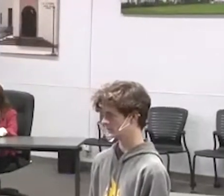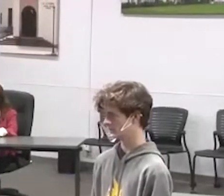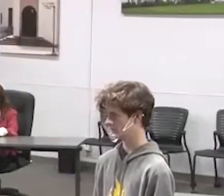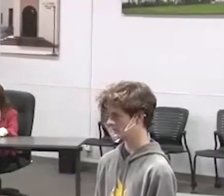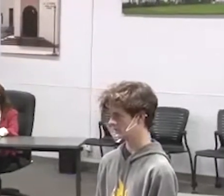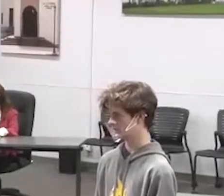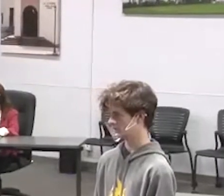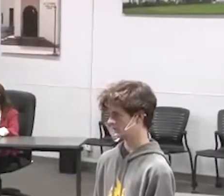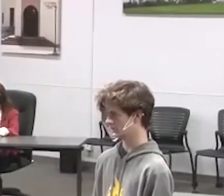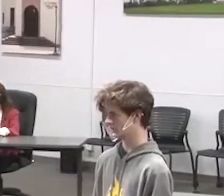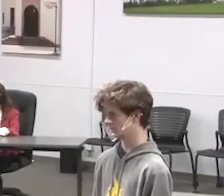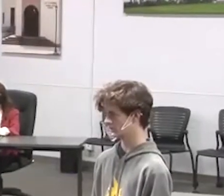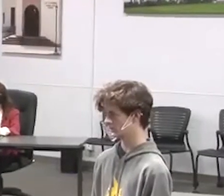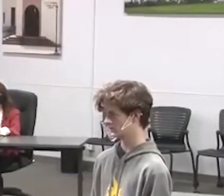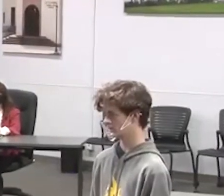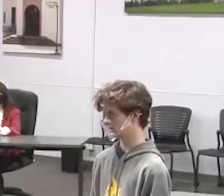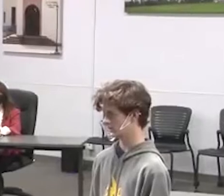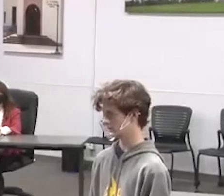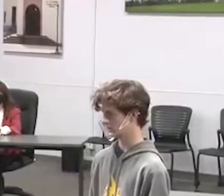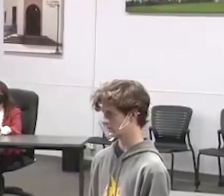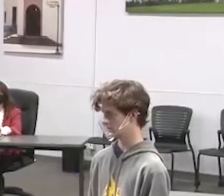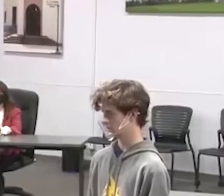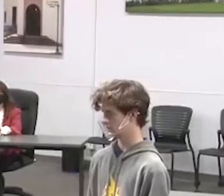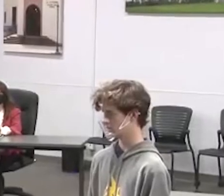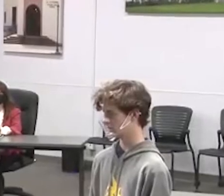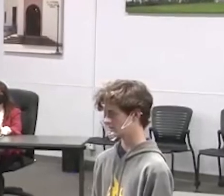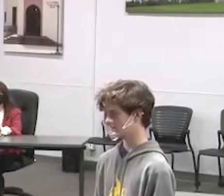you know i can't be sorry if said it